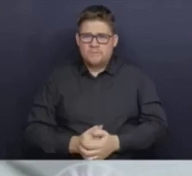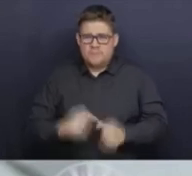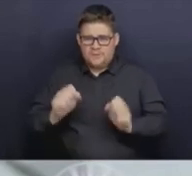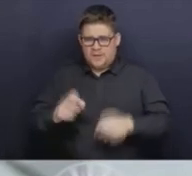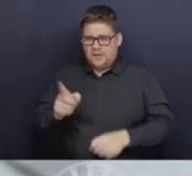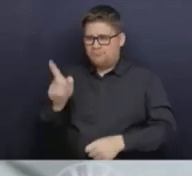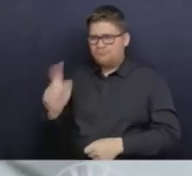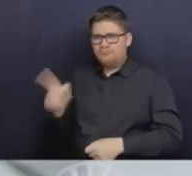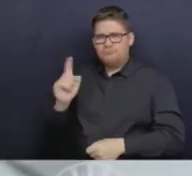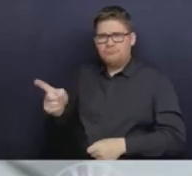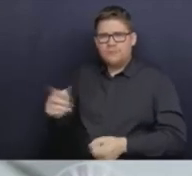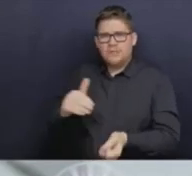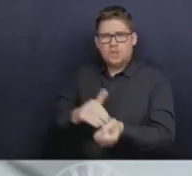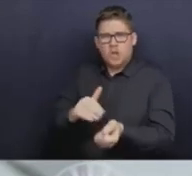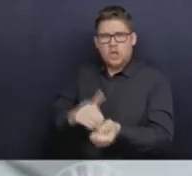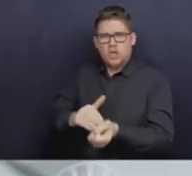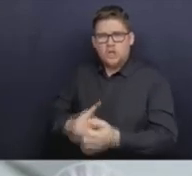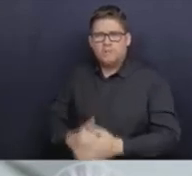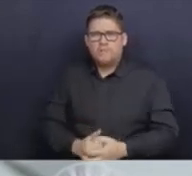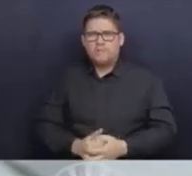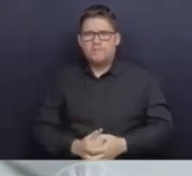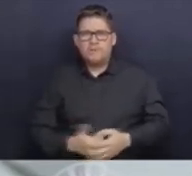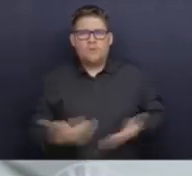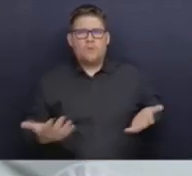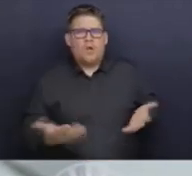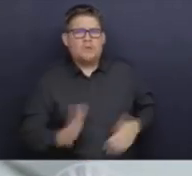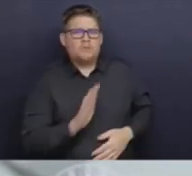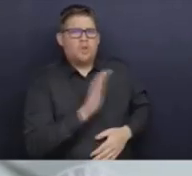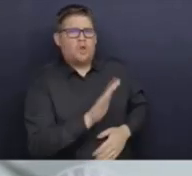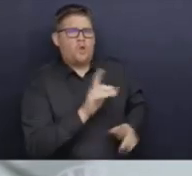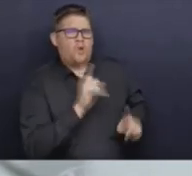physicians. What do you say to these concerns?